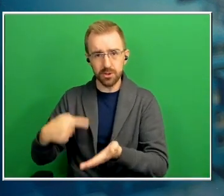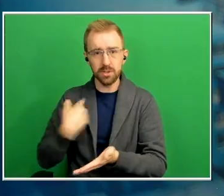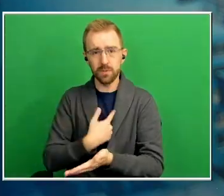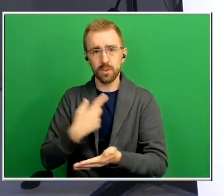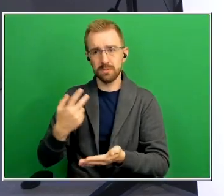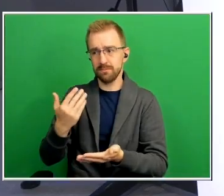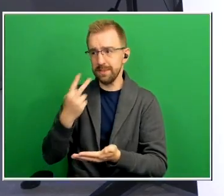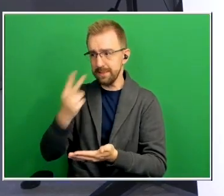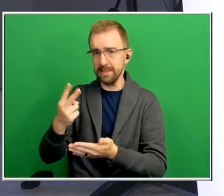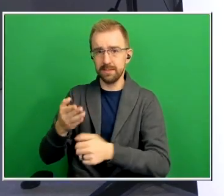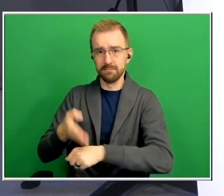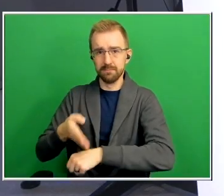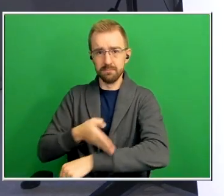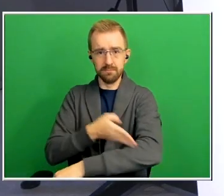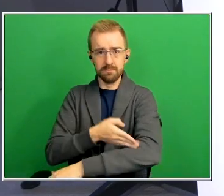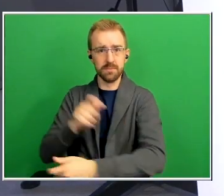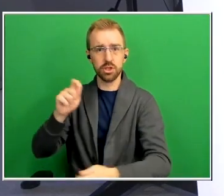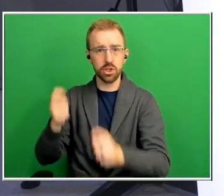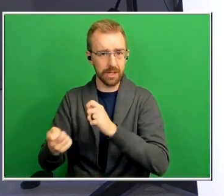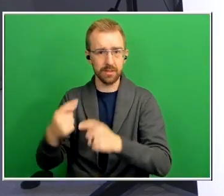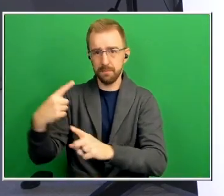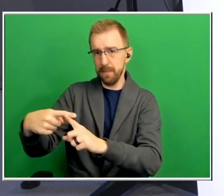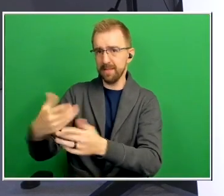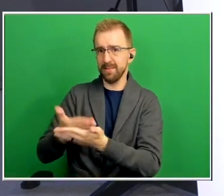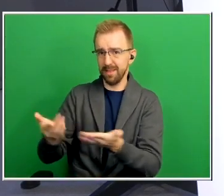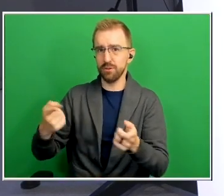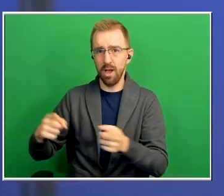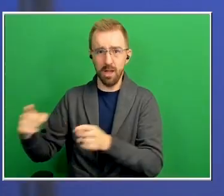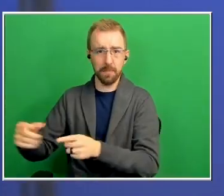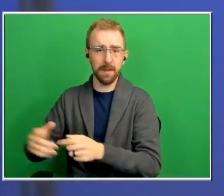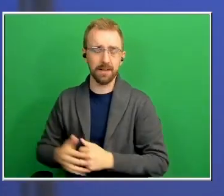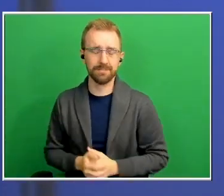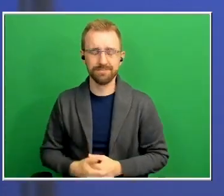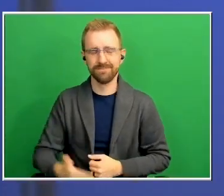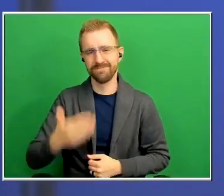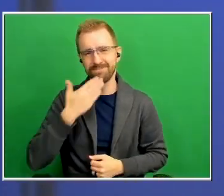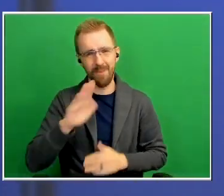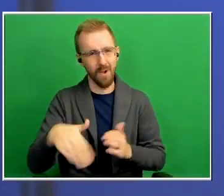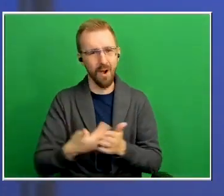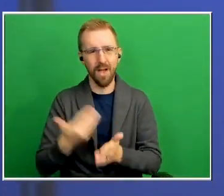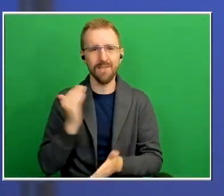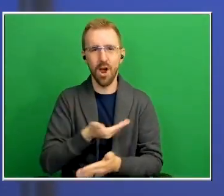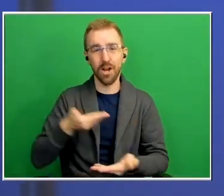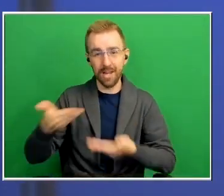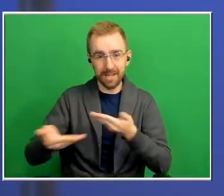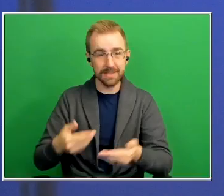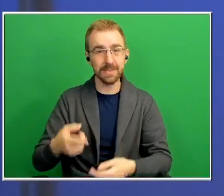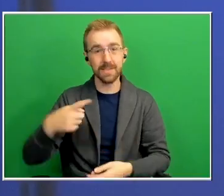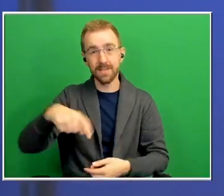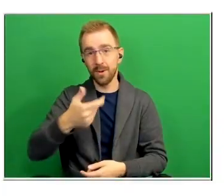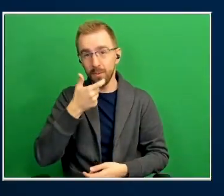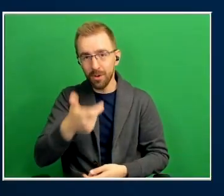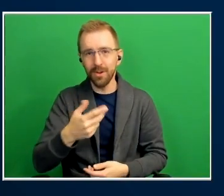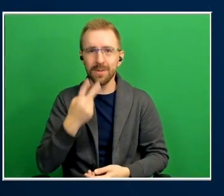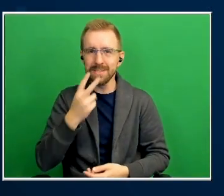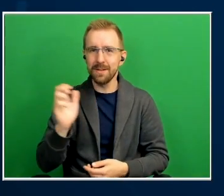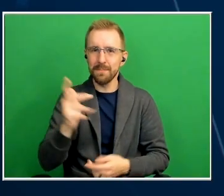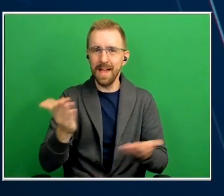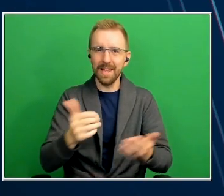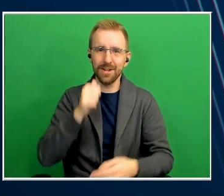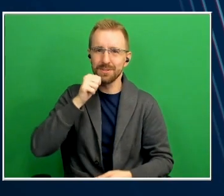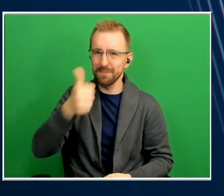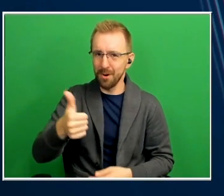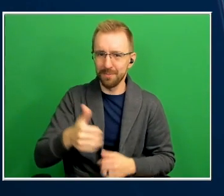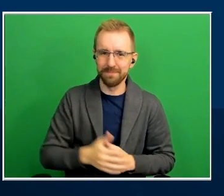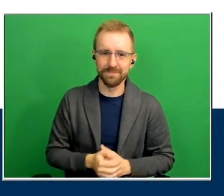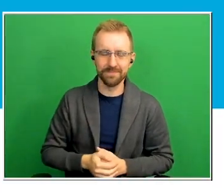thank you for the work you do as well all right thank you thanks to all of our guests thanks to our viewers for being with us today we'll see you back here tomorrow coming up on the